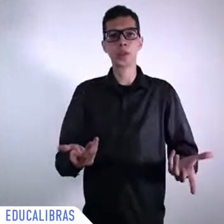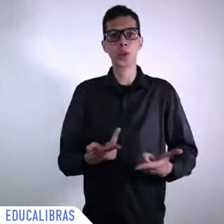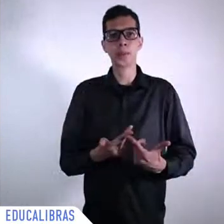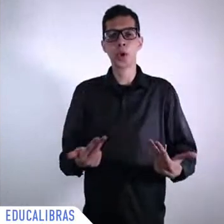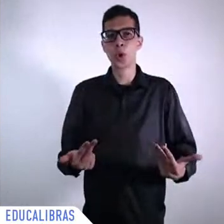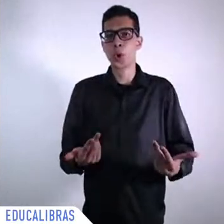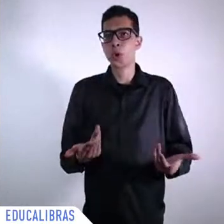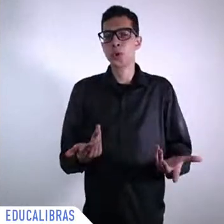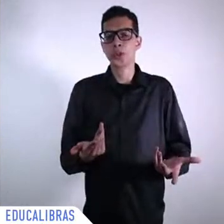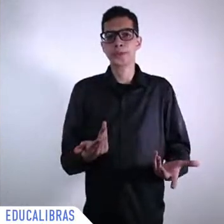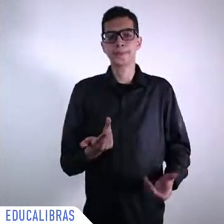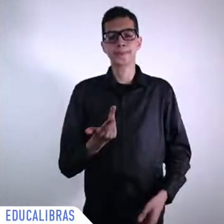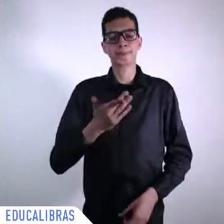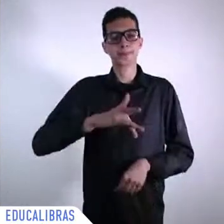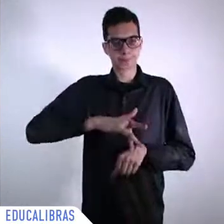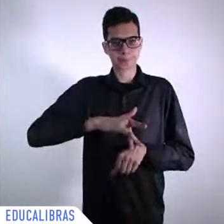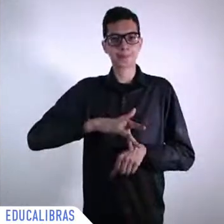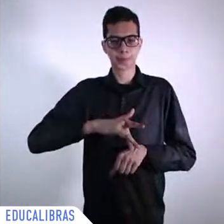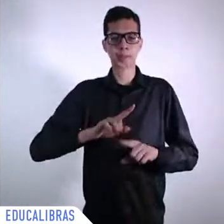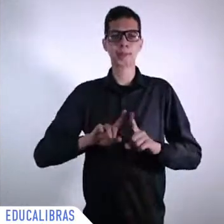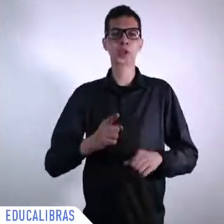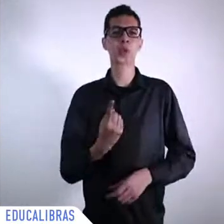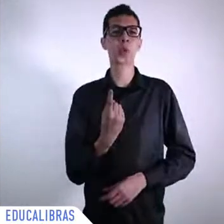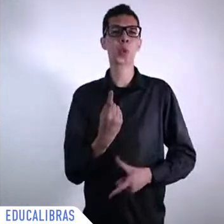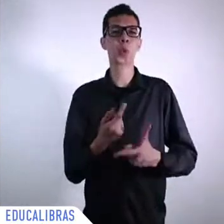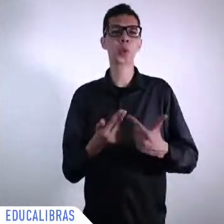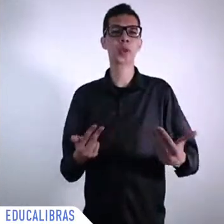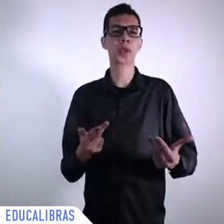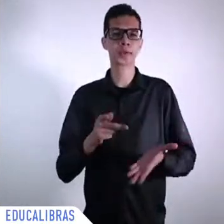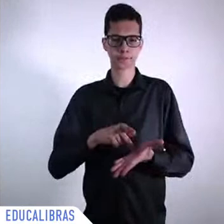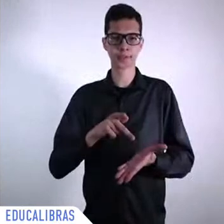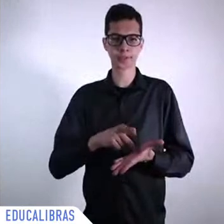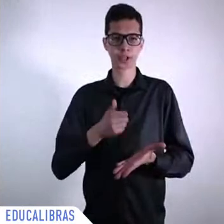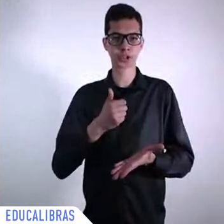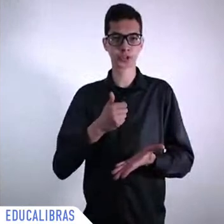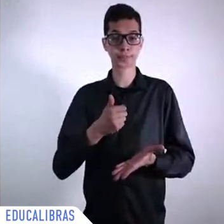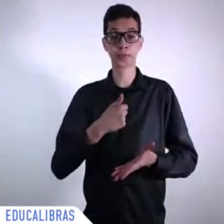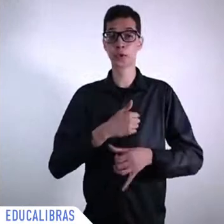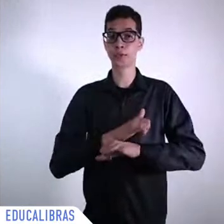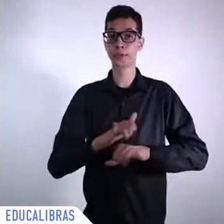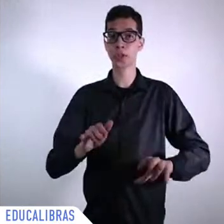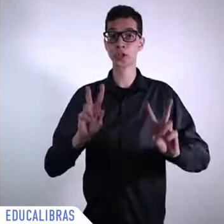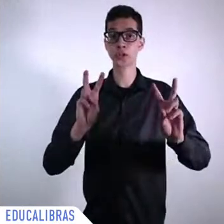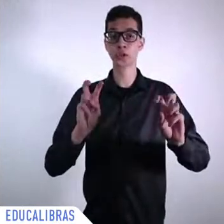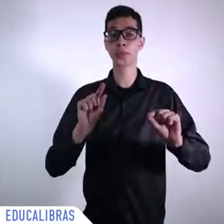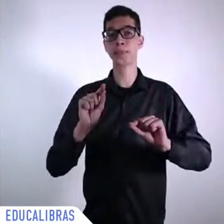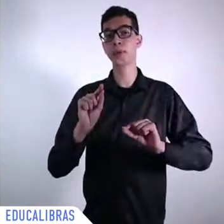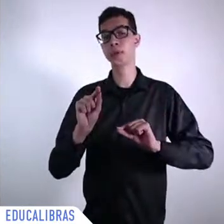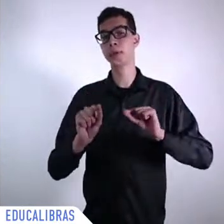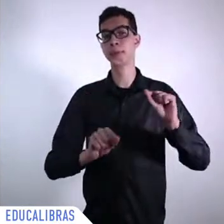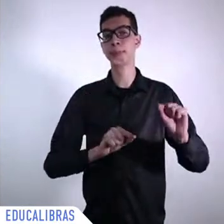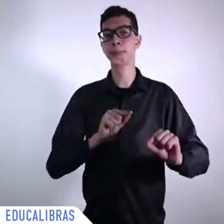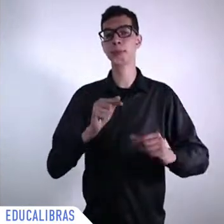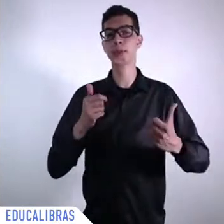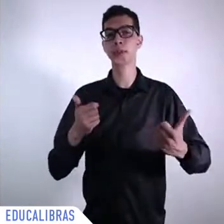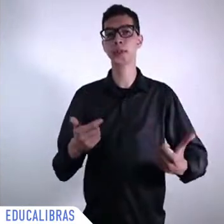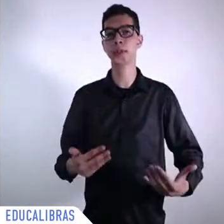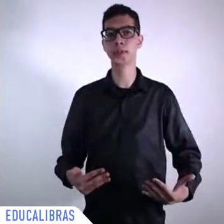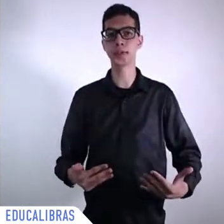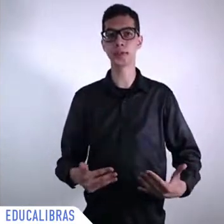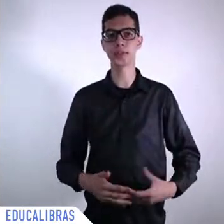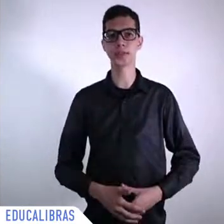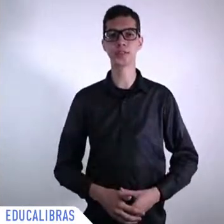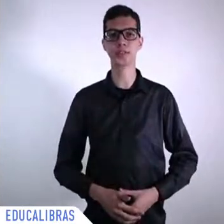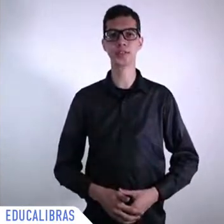it's too strong your organism reacts and you wake up this will happen rather soon